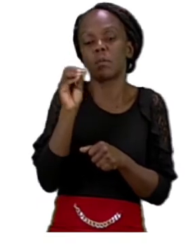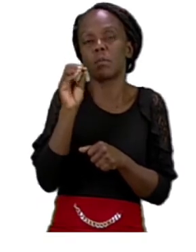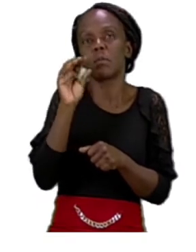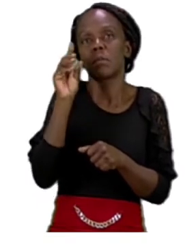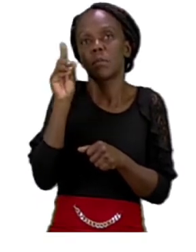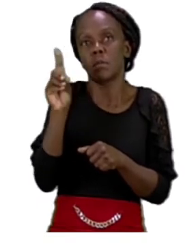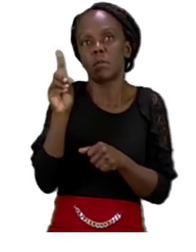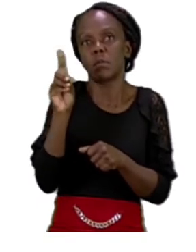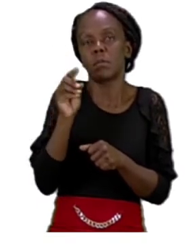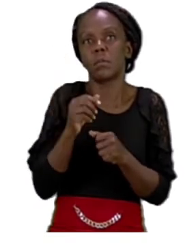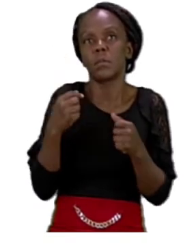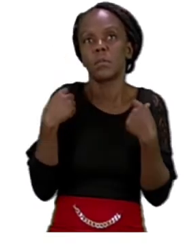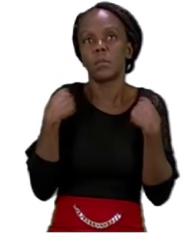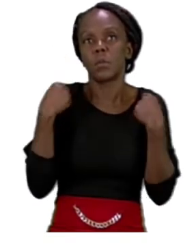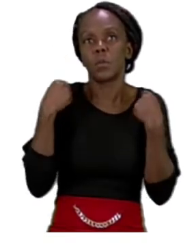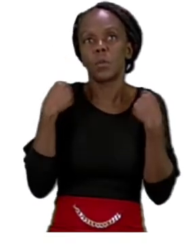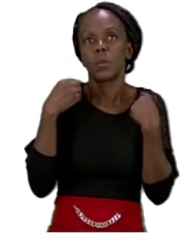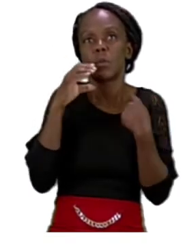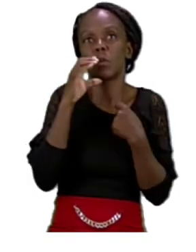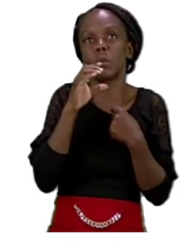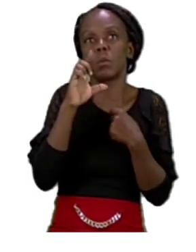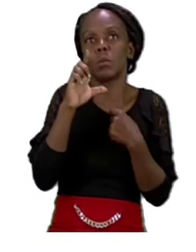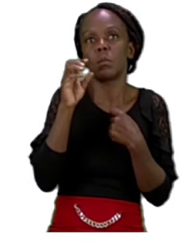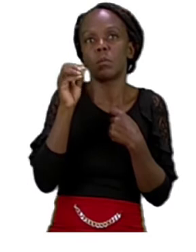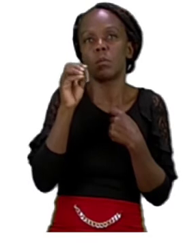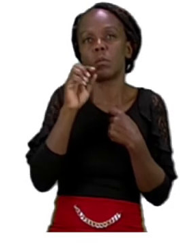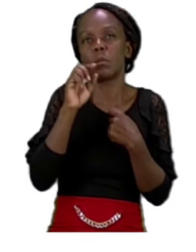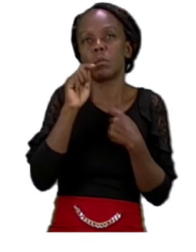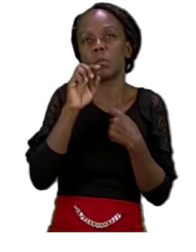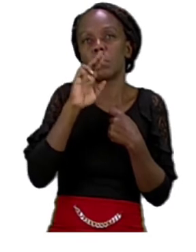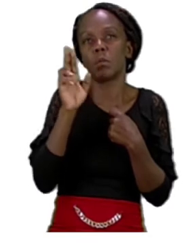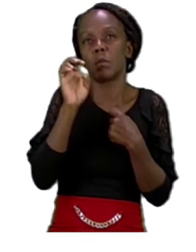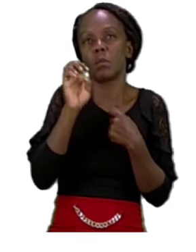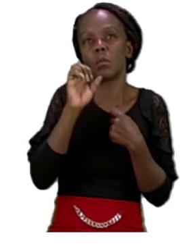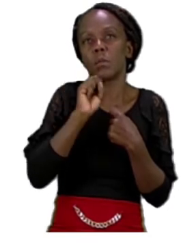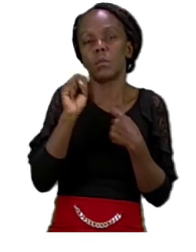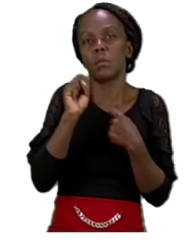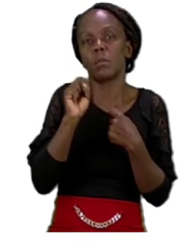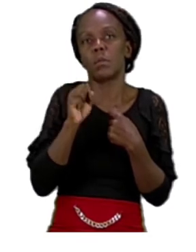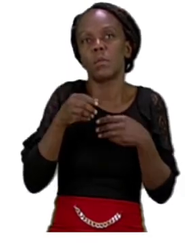birthday celebration